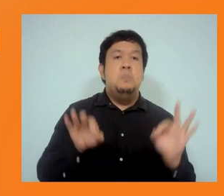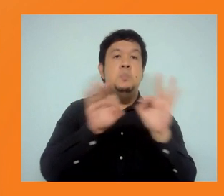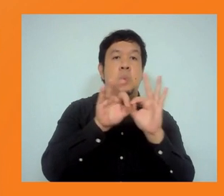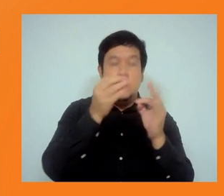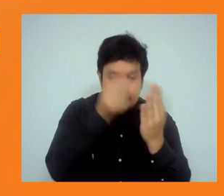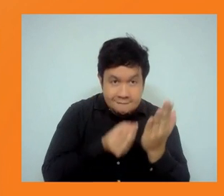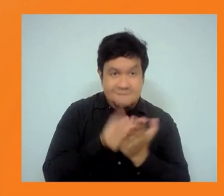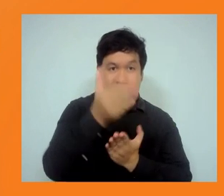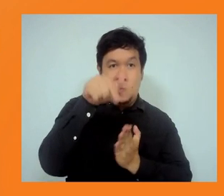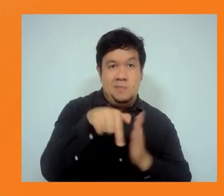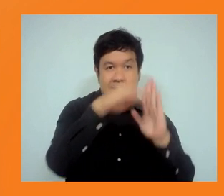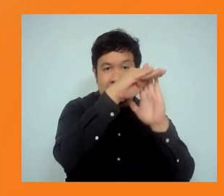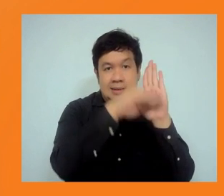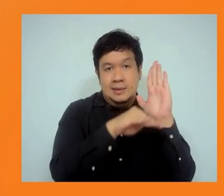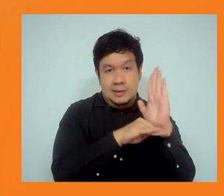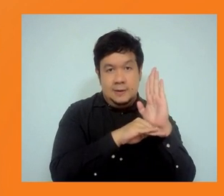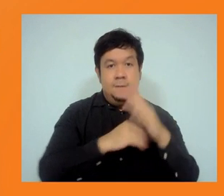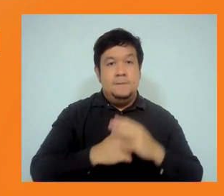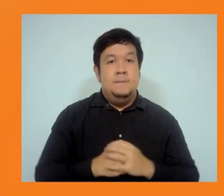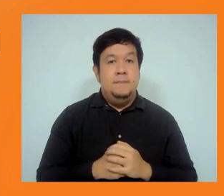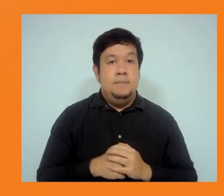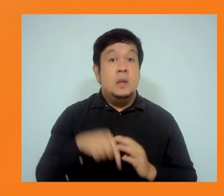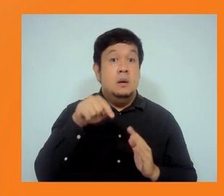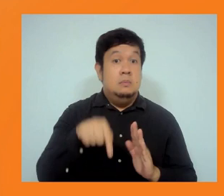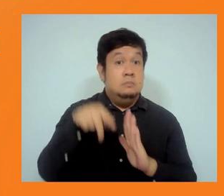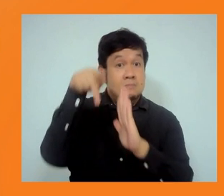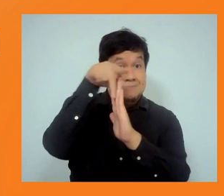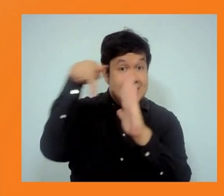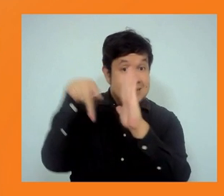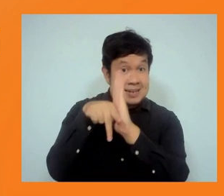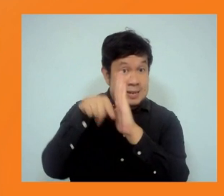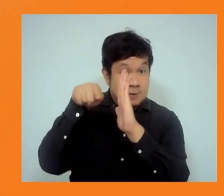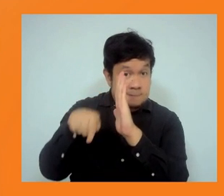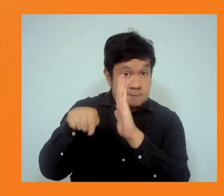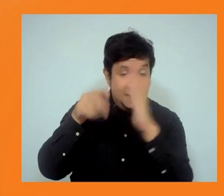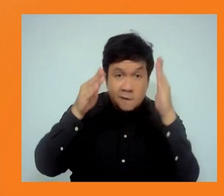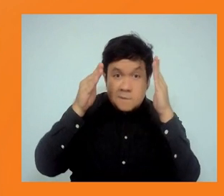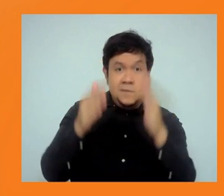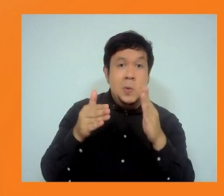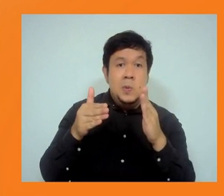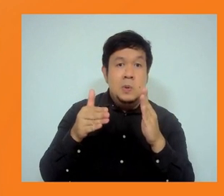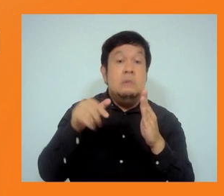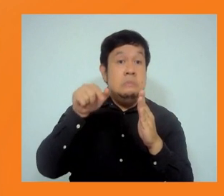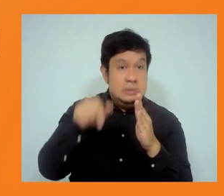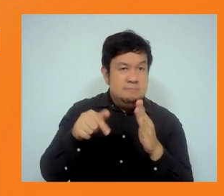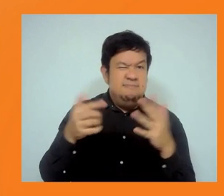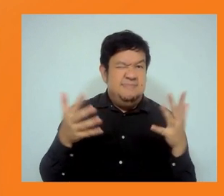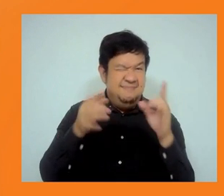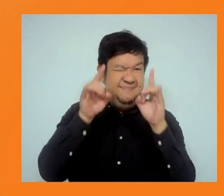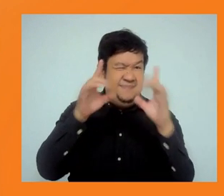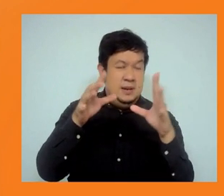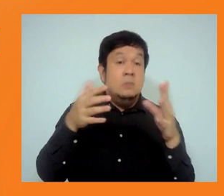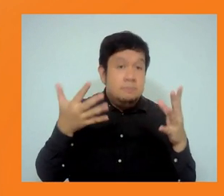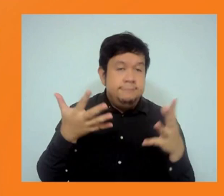policy should have a greater focus on enhanced risk screening, so that we can obviously understand the risks, but also